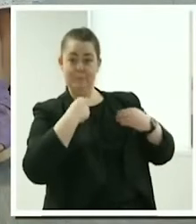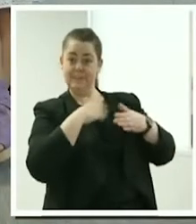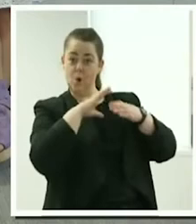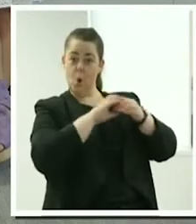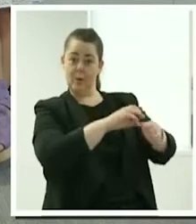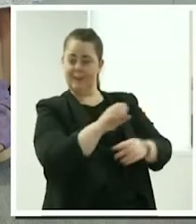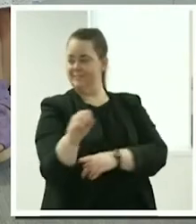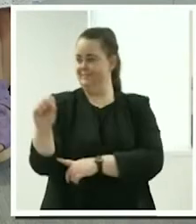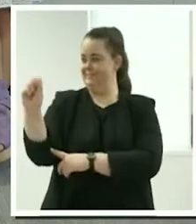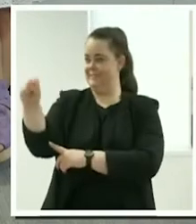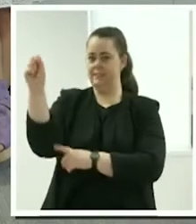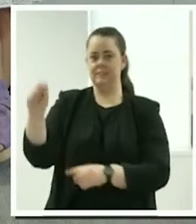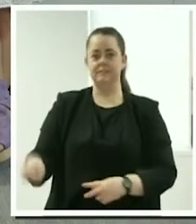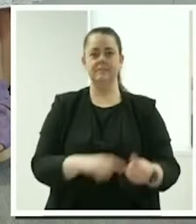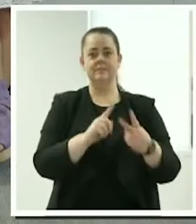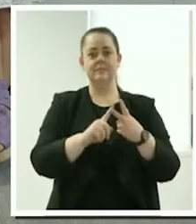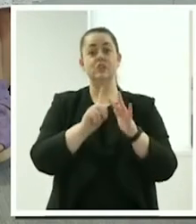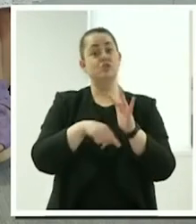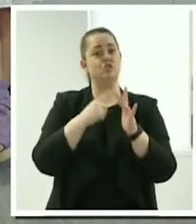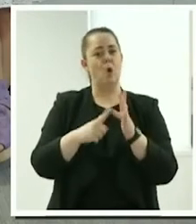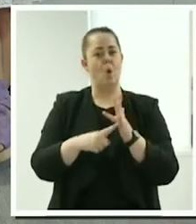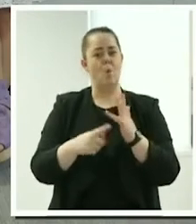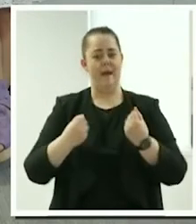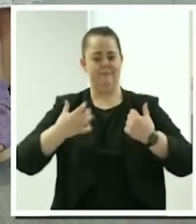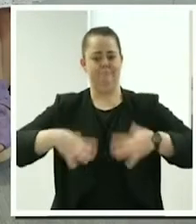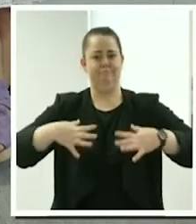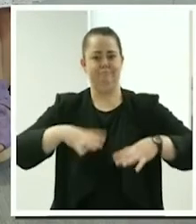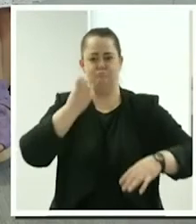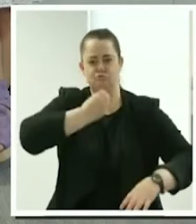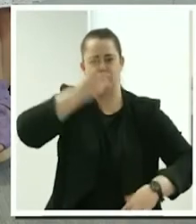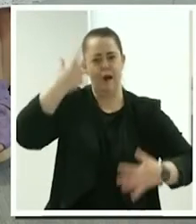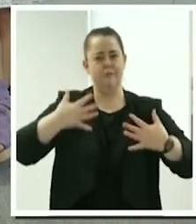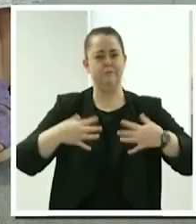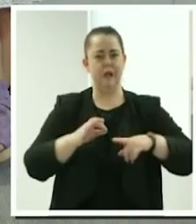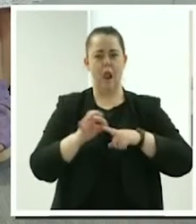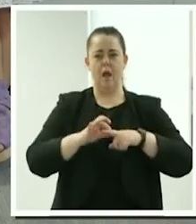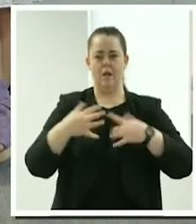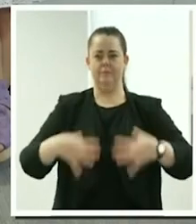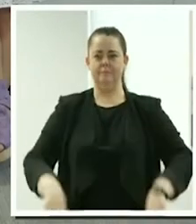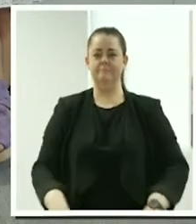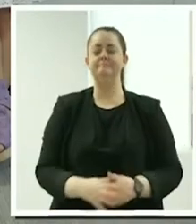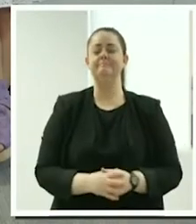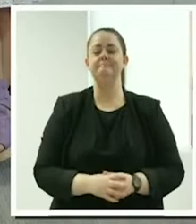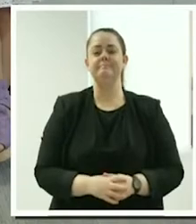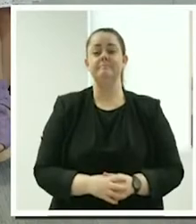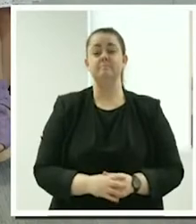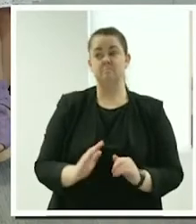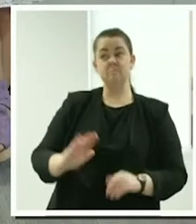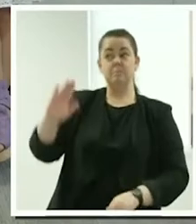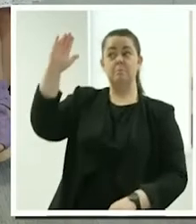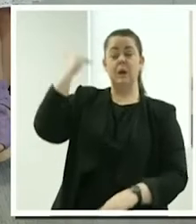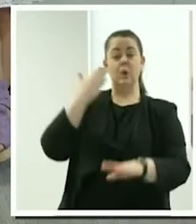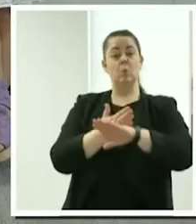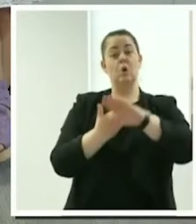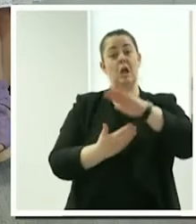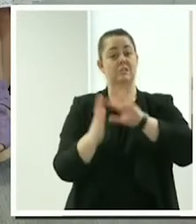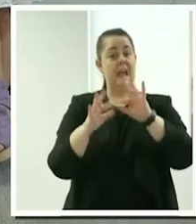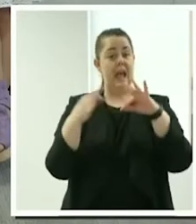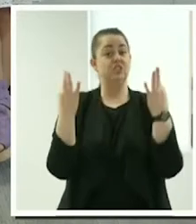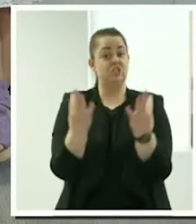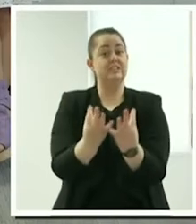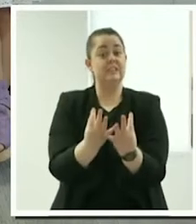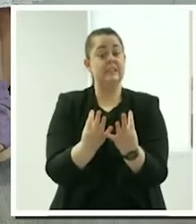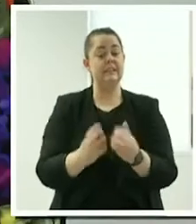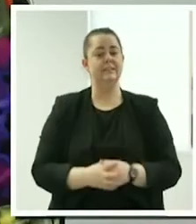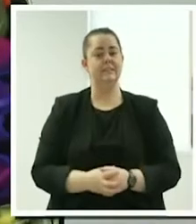Jo? I came from an agency as well, and I was there